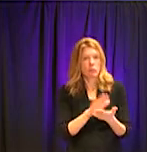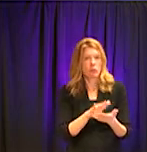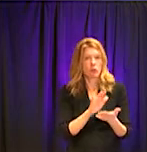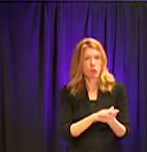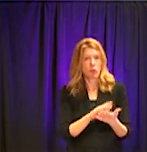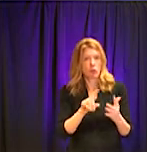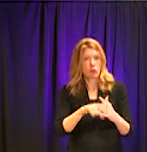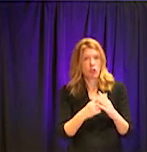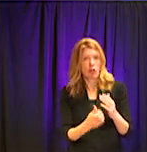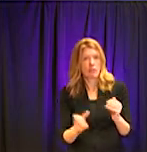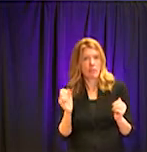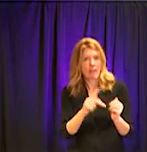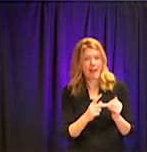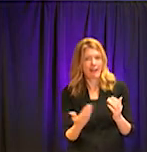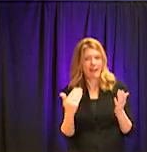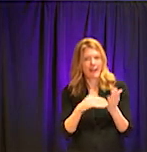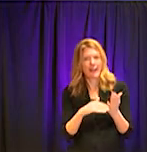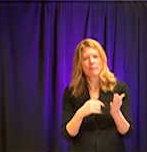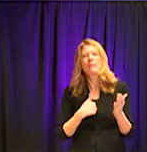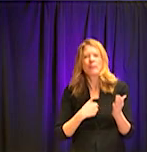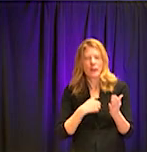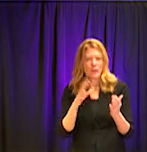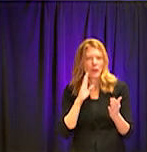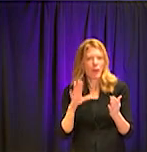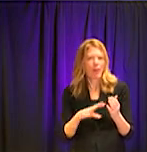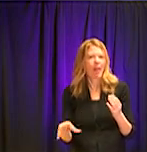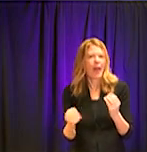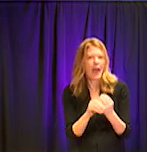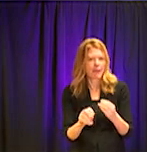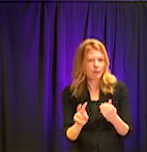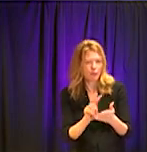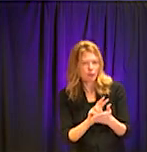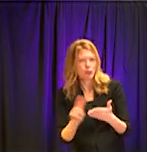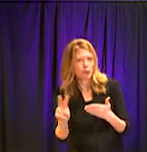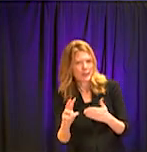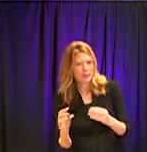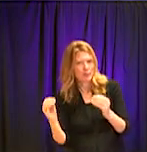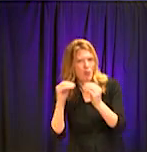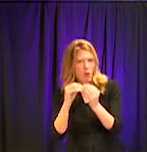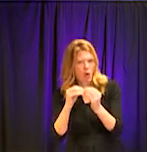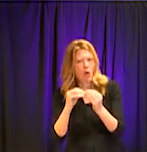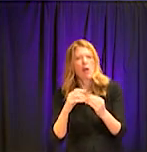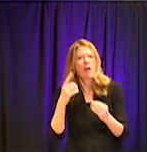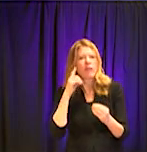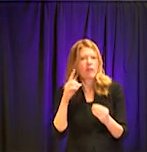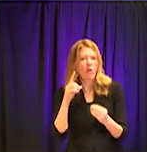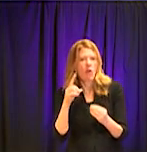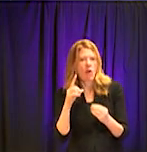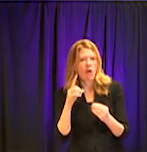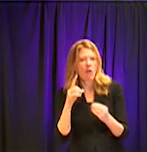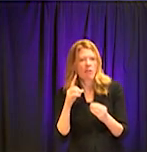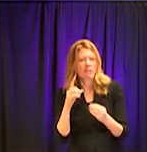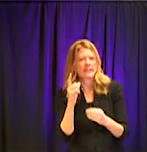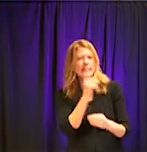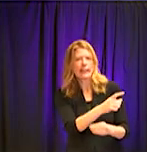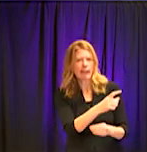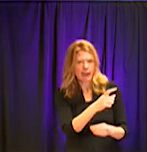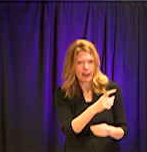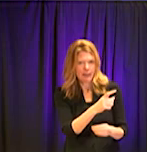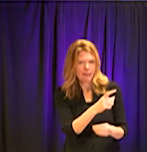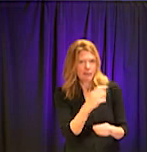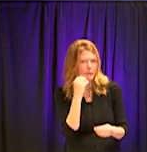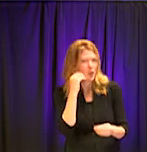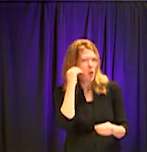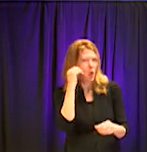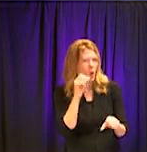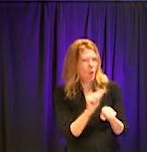give our students additional extended time to get their lessons in. You asked me about graduation. I thought I was going to get out of